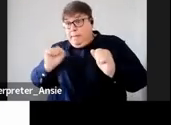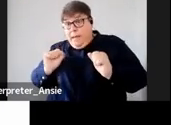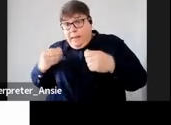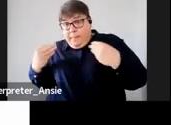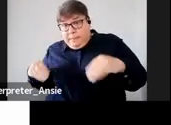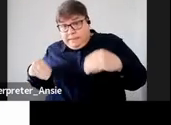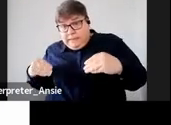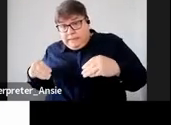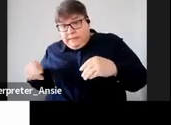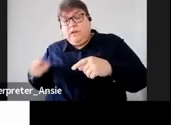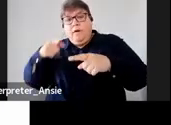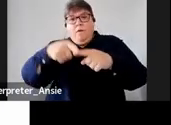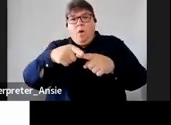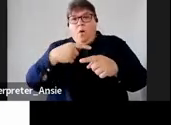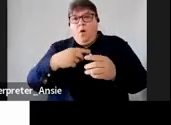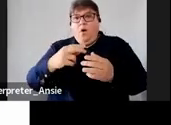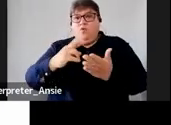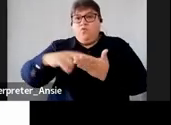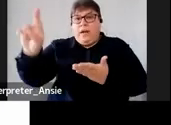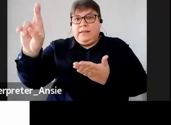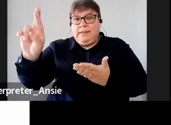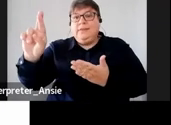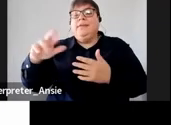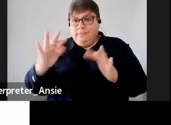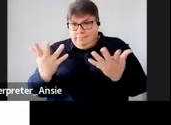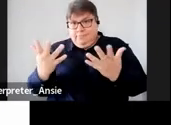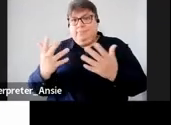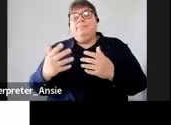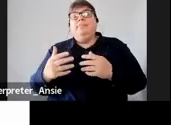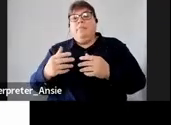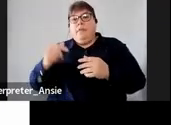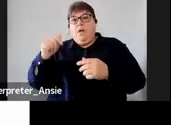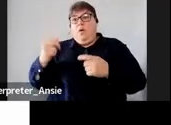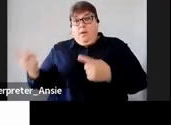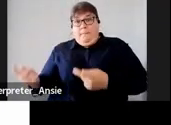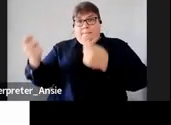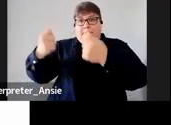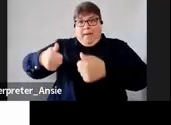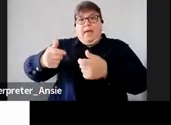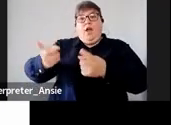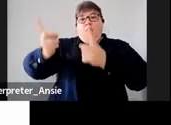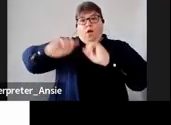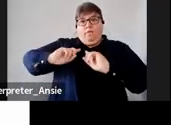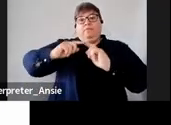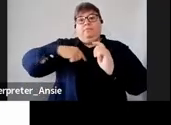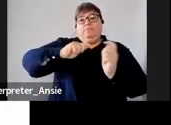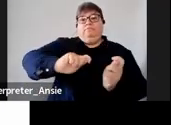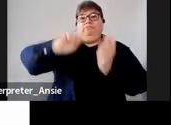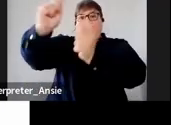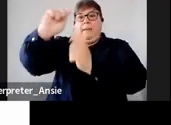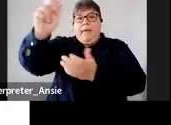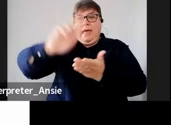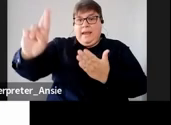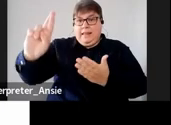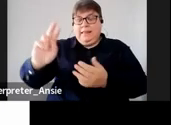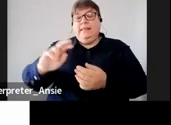but when my tenants they pay over their rental payment every month they paid over